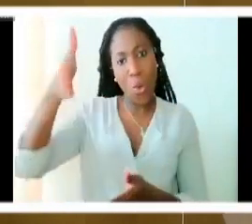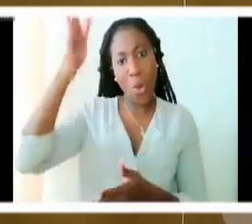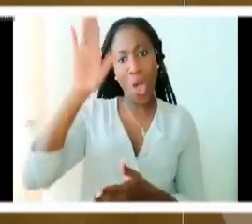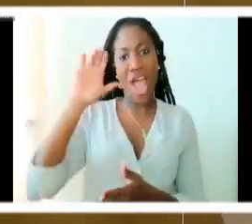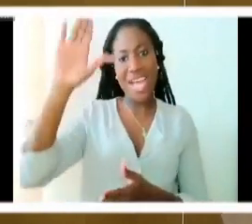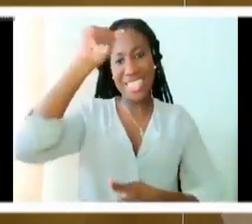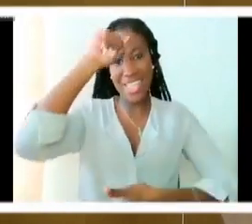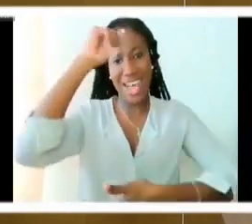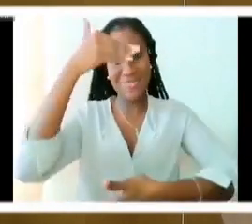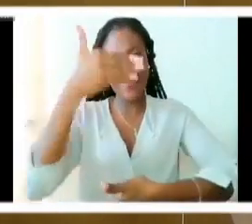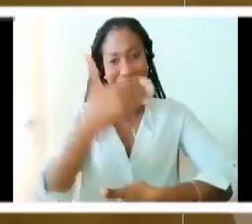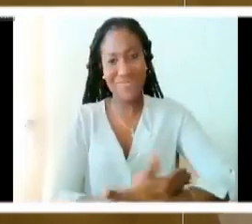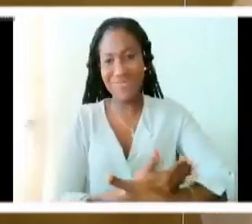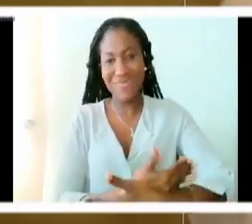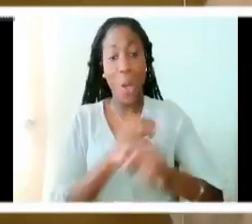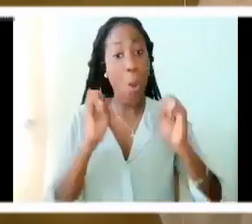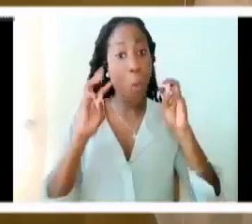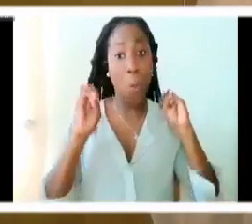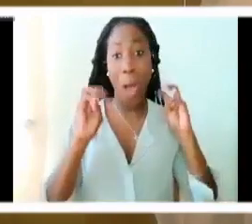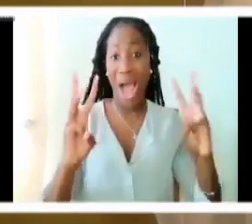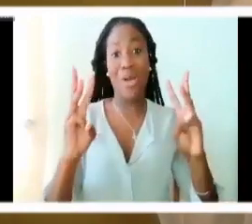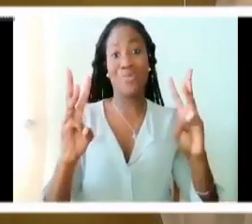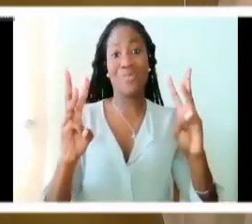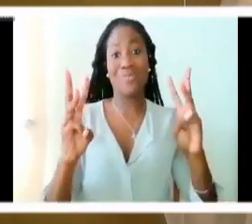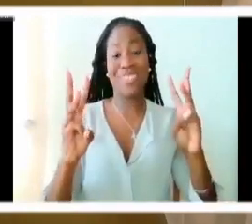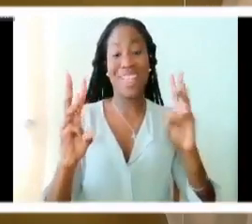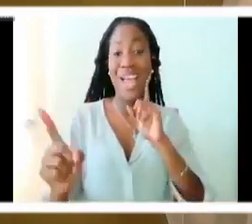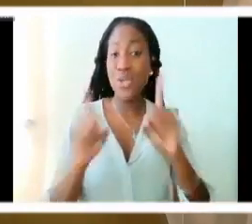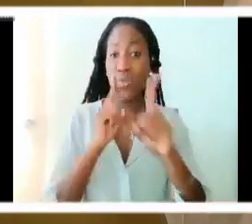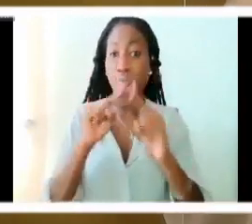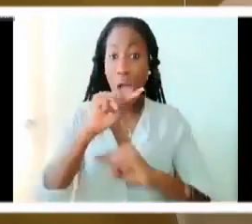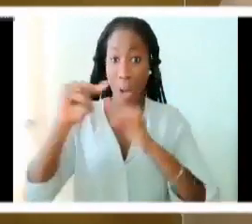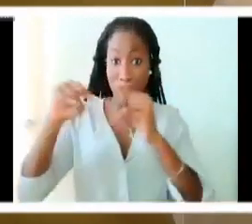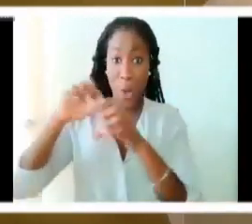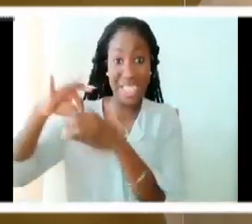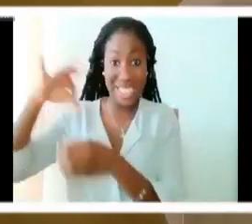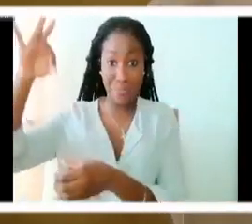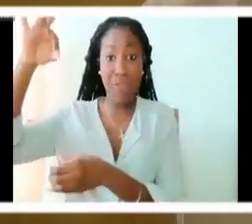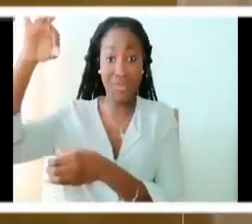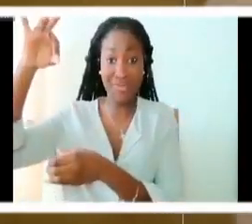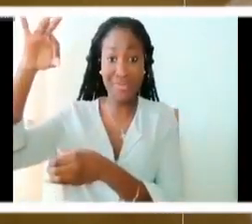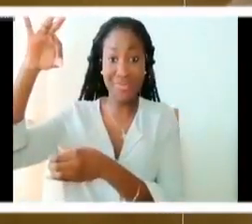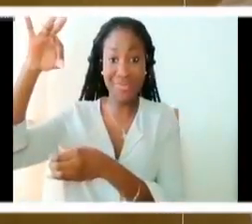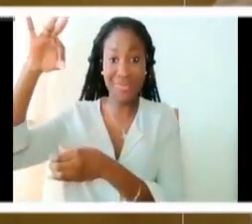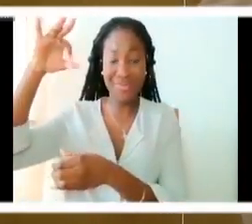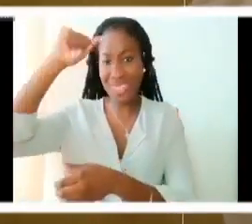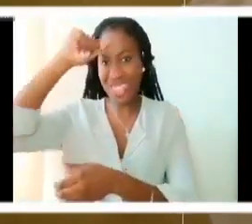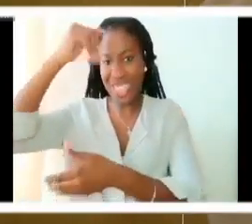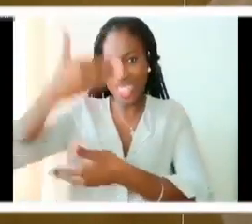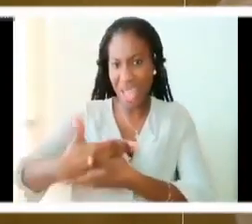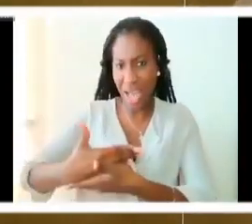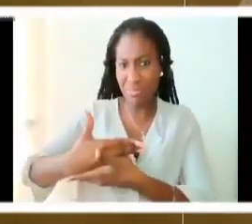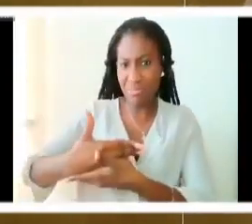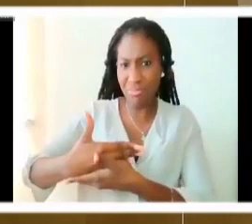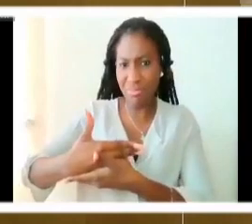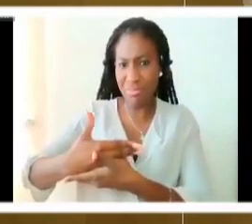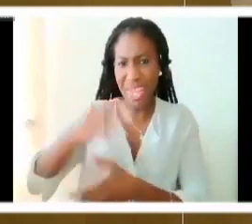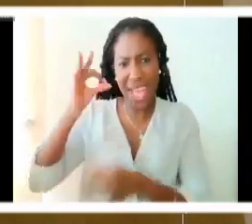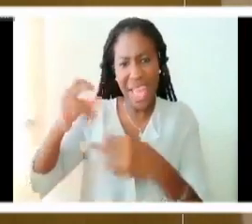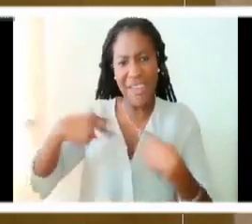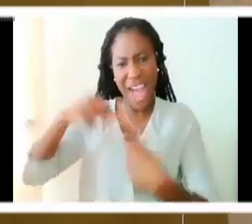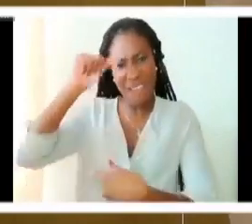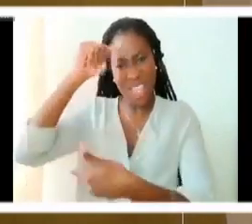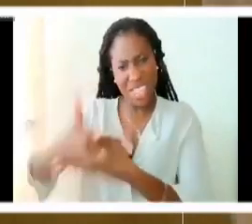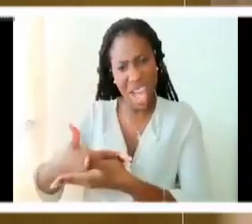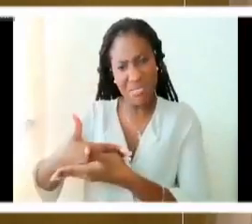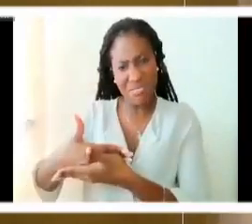Everyone moved by the Spirit. So he's talking about the Spirit. He's talking about the Son. But if there's a Son, you can't have a